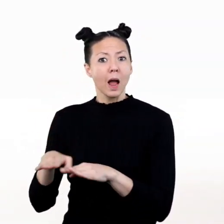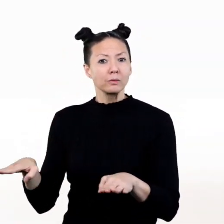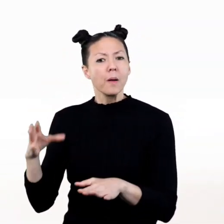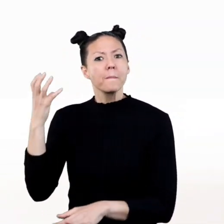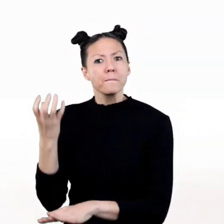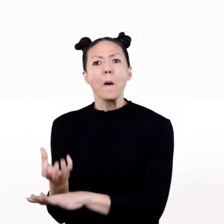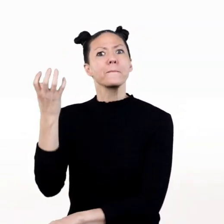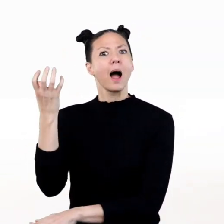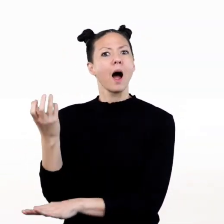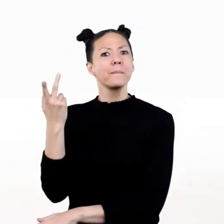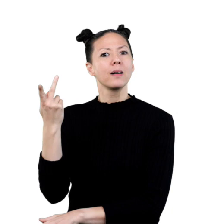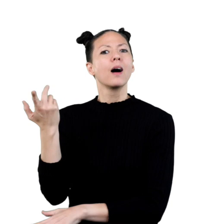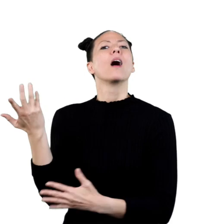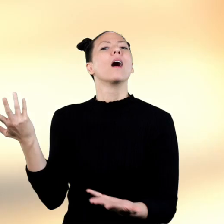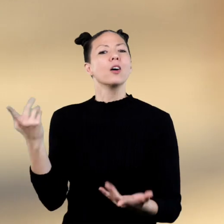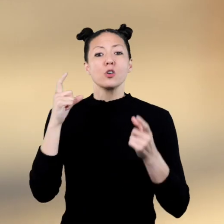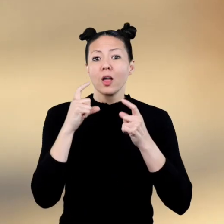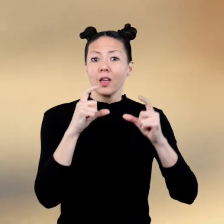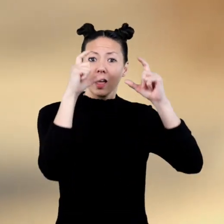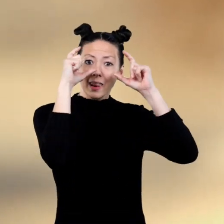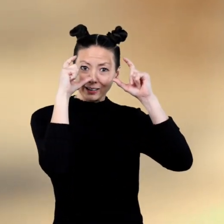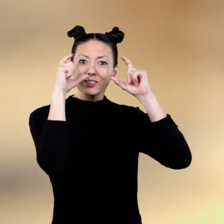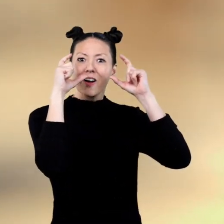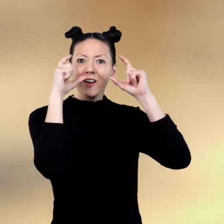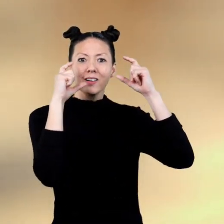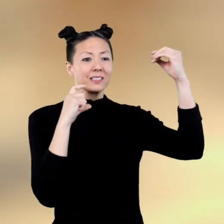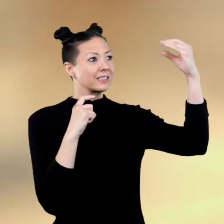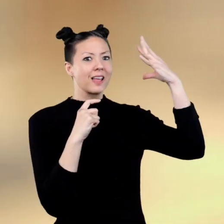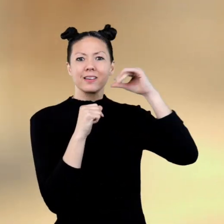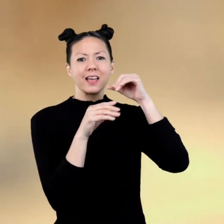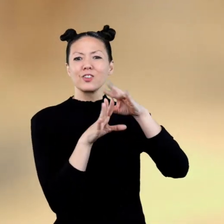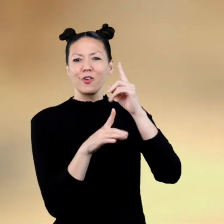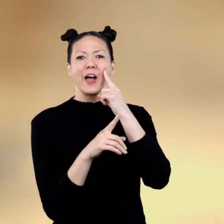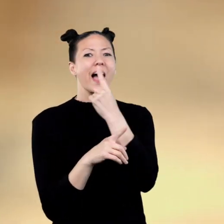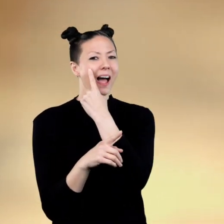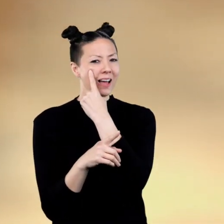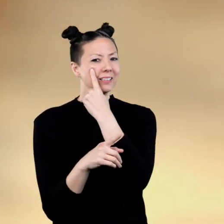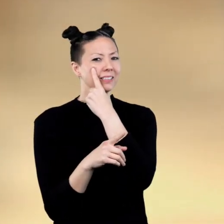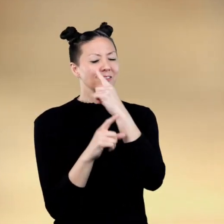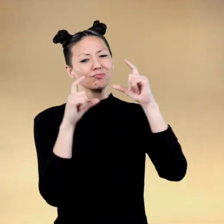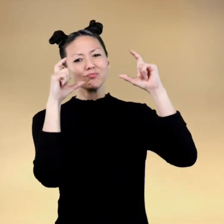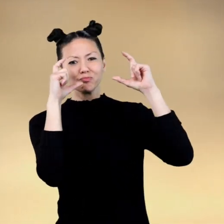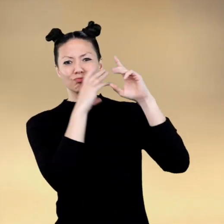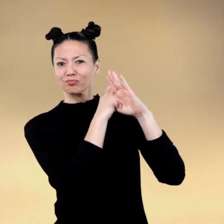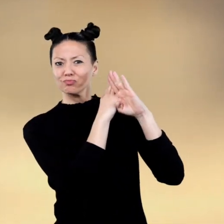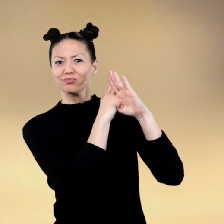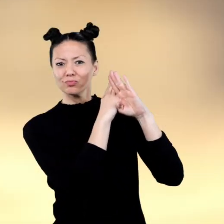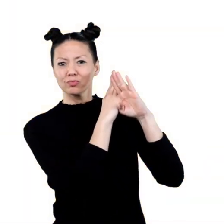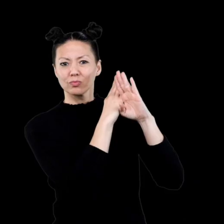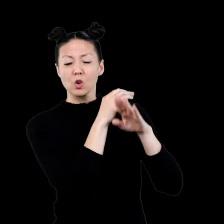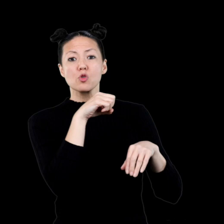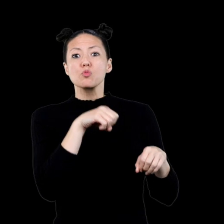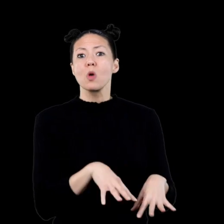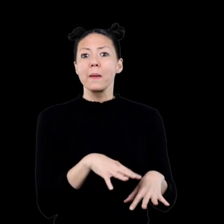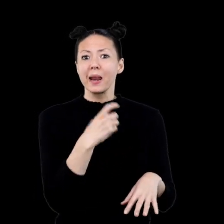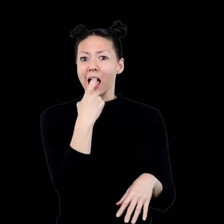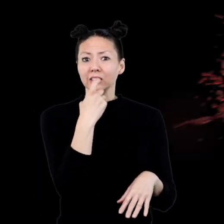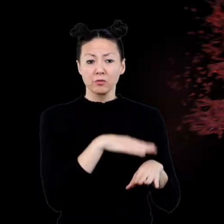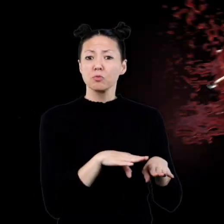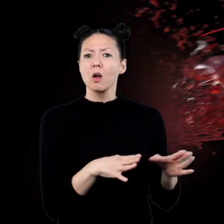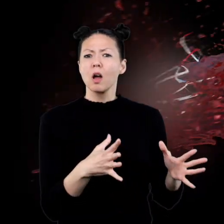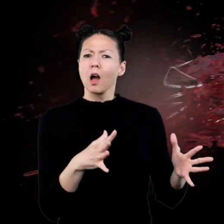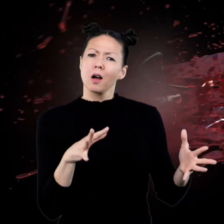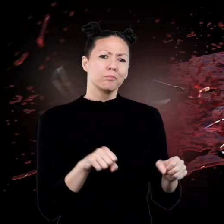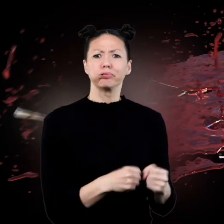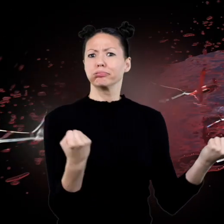The ball bounced back up. You put on sunglasses. The sun's not in your eyes. Dropping a glass on the